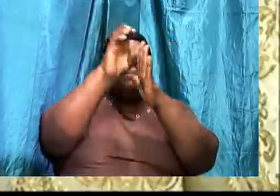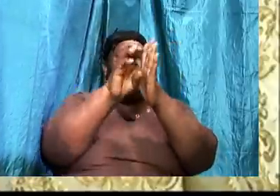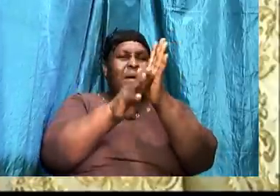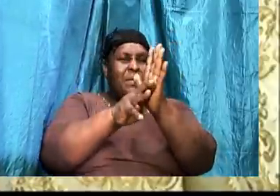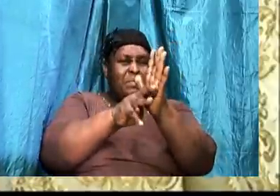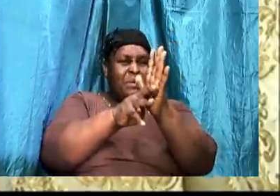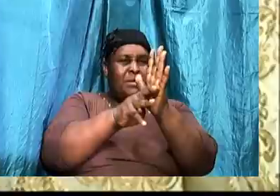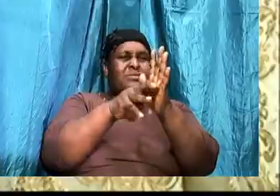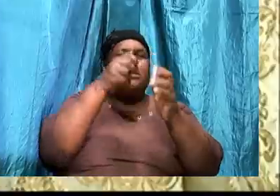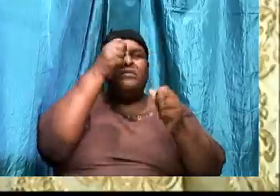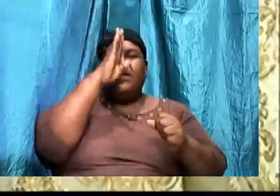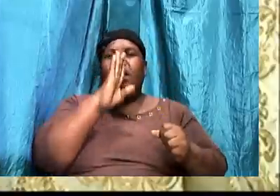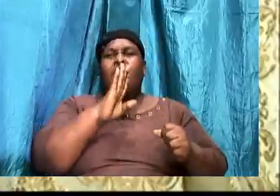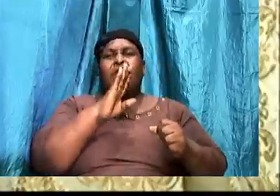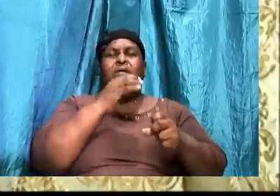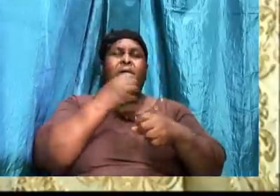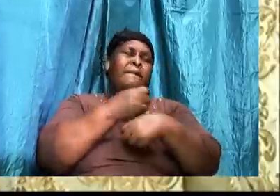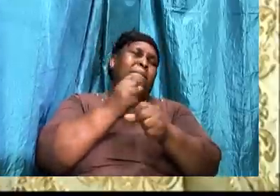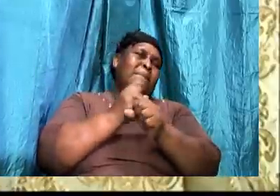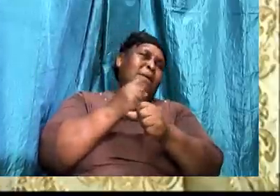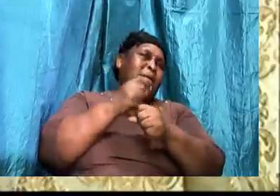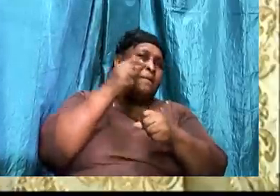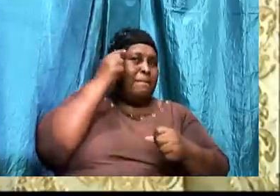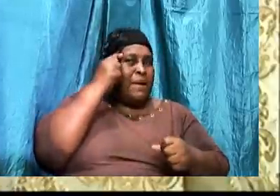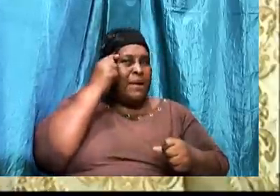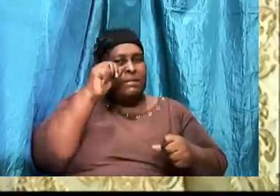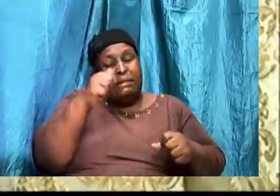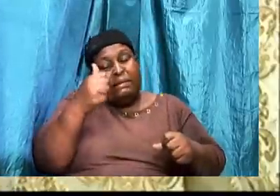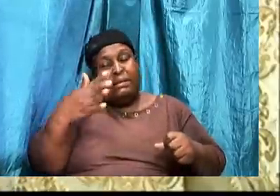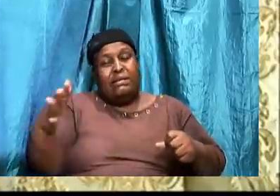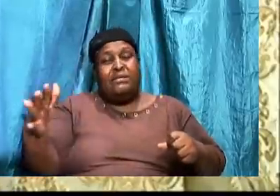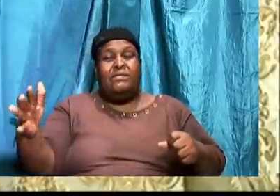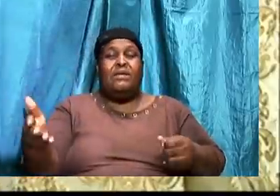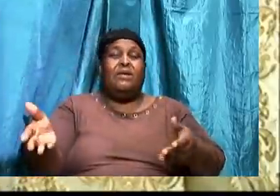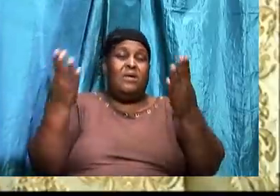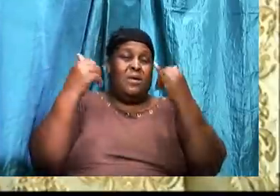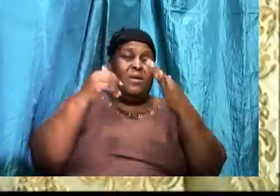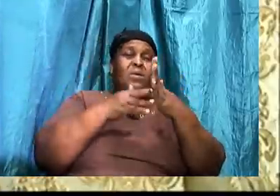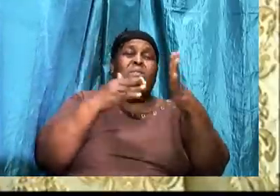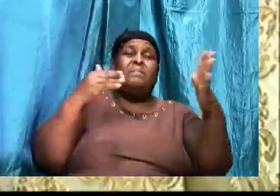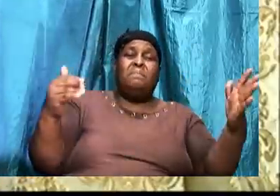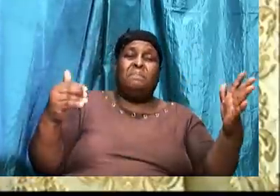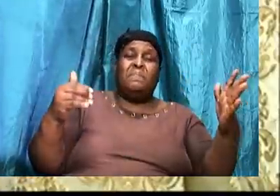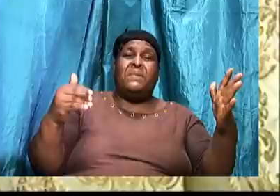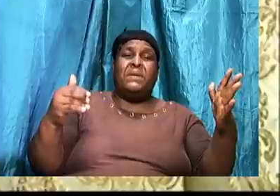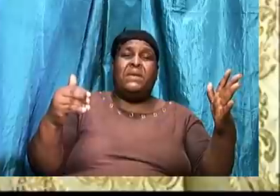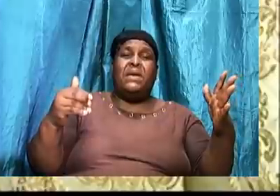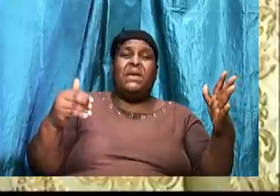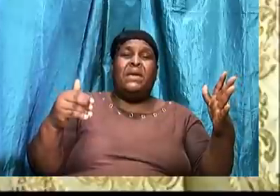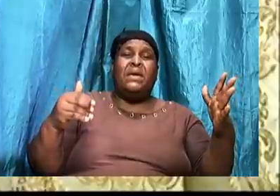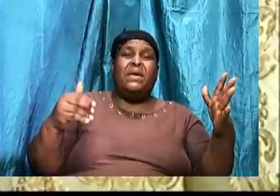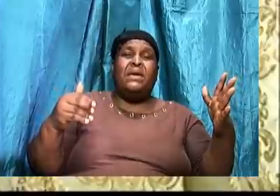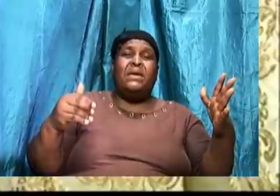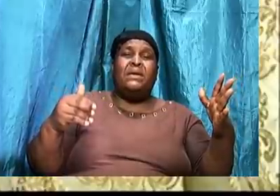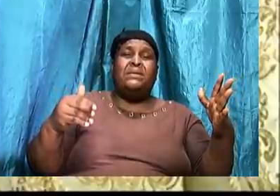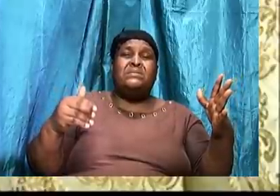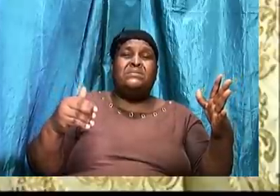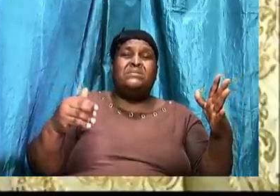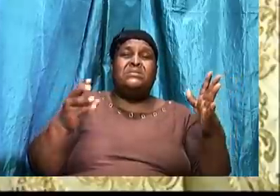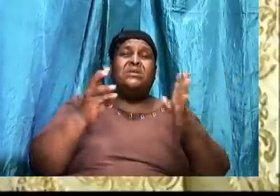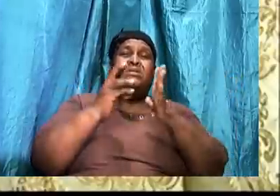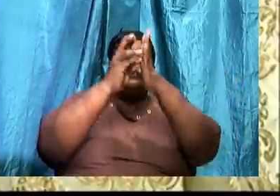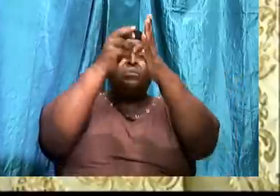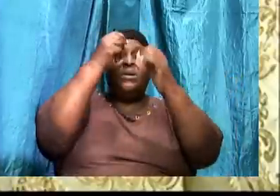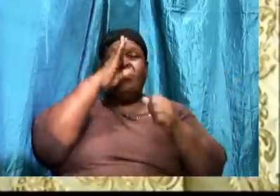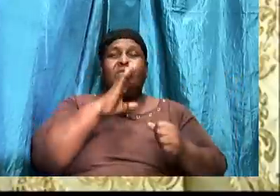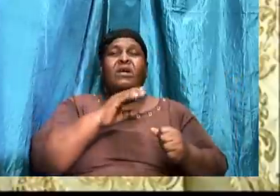And we make up in our mind that anything that comes against that is not of God. It is of the enemy.